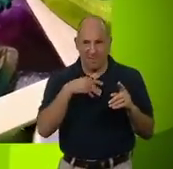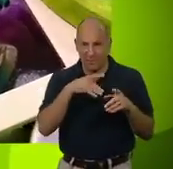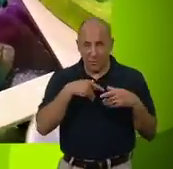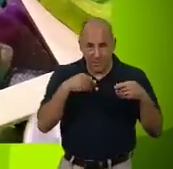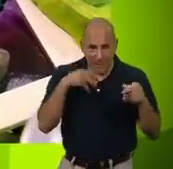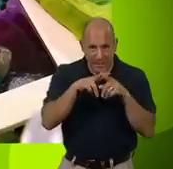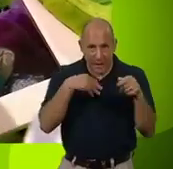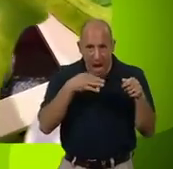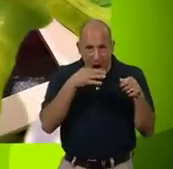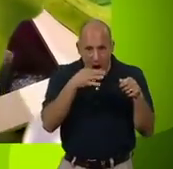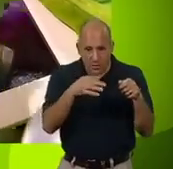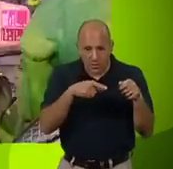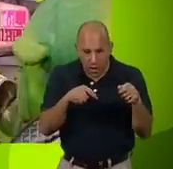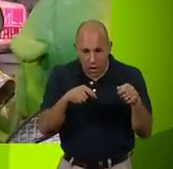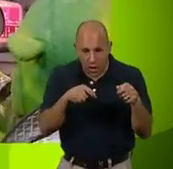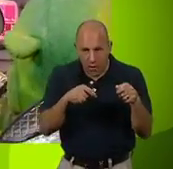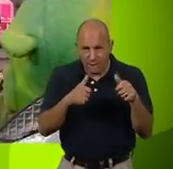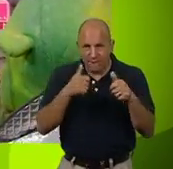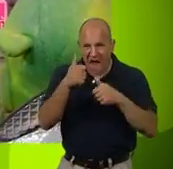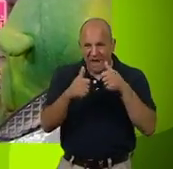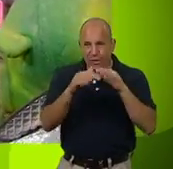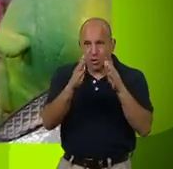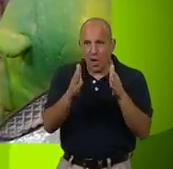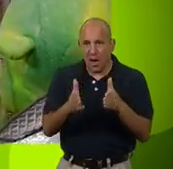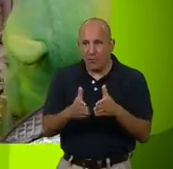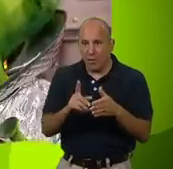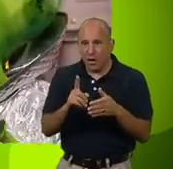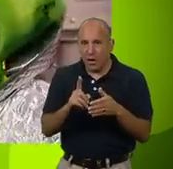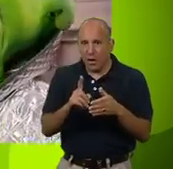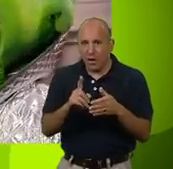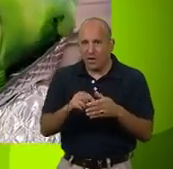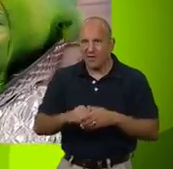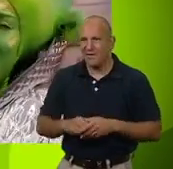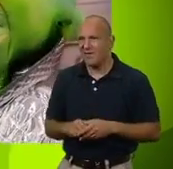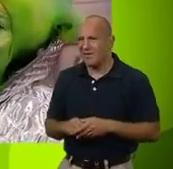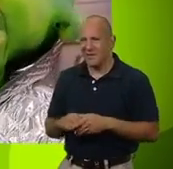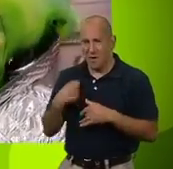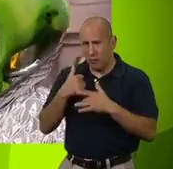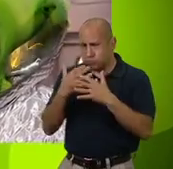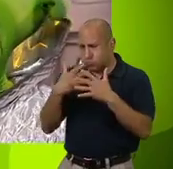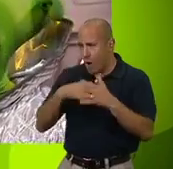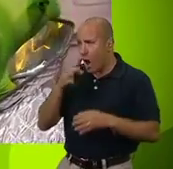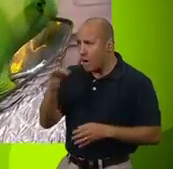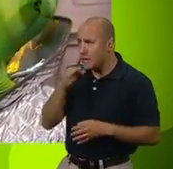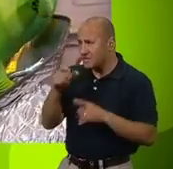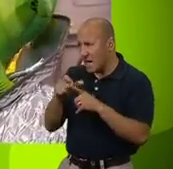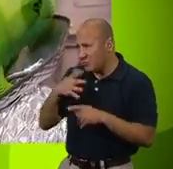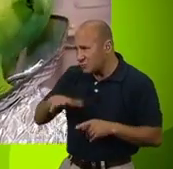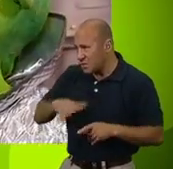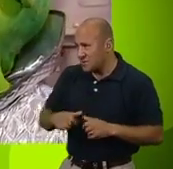...Lambo Zantax. And all I managed to ask him was what his favourite shape was. I have so many things I want to ask, Danny.